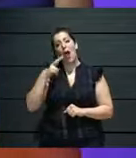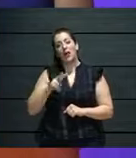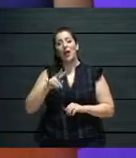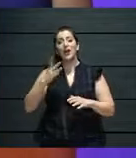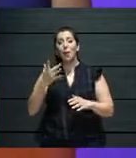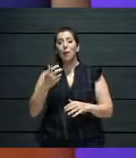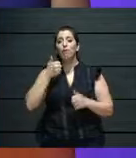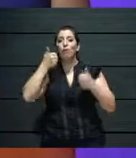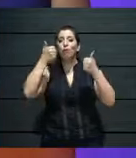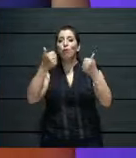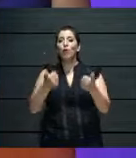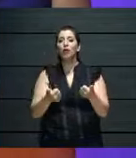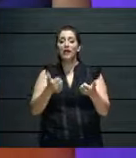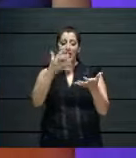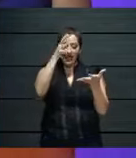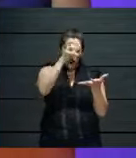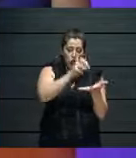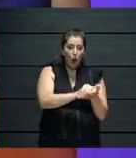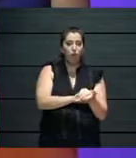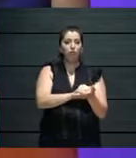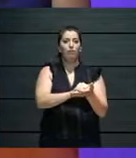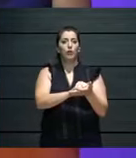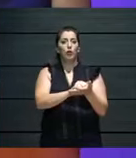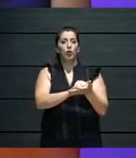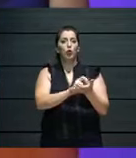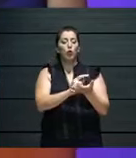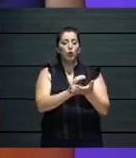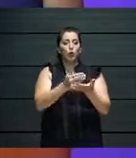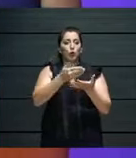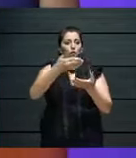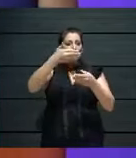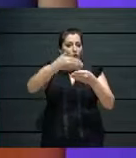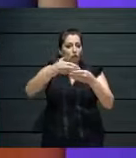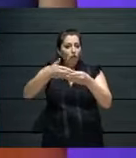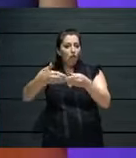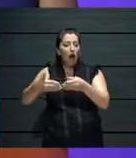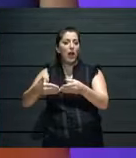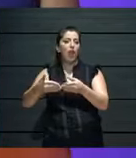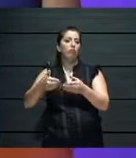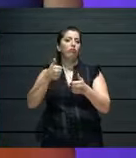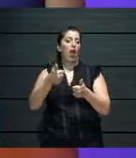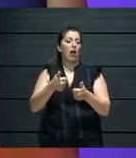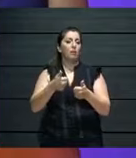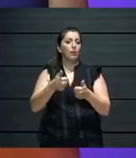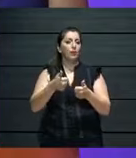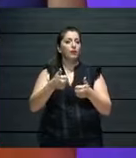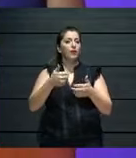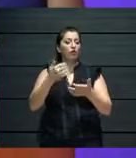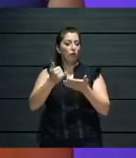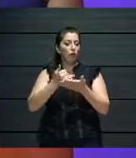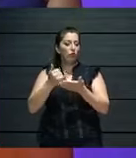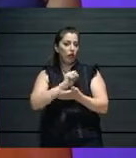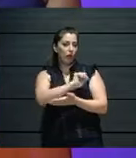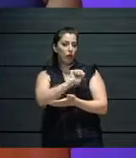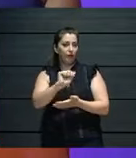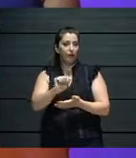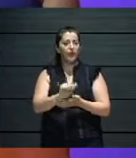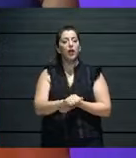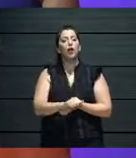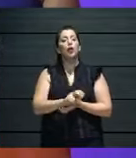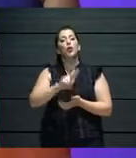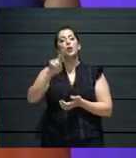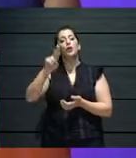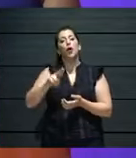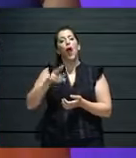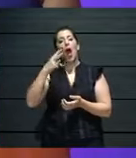obviously also spoke about in one of the previous ACM Hangout sessions. But obviously it is quite, uh, interesting to see the links that exist with the